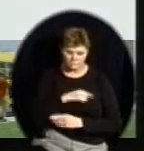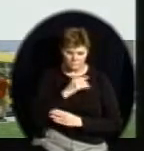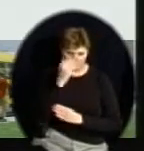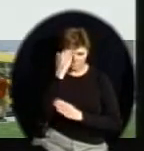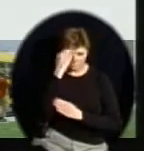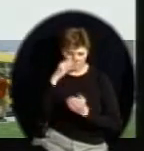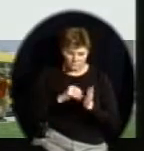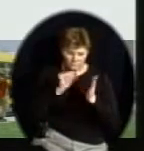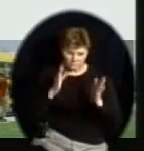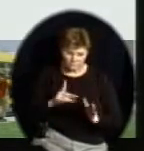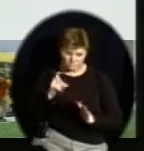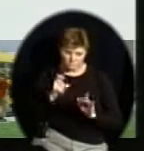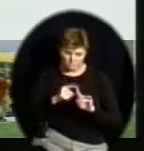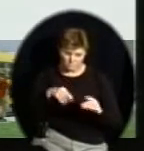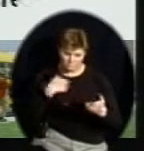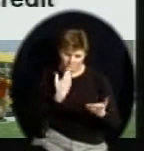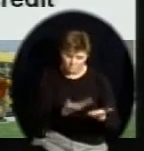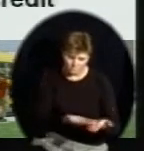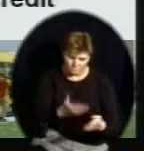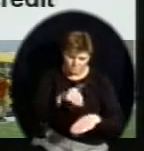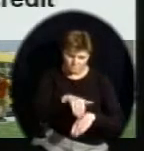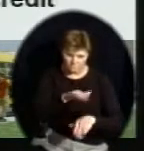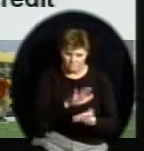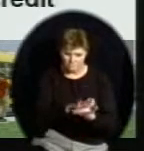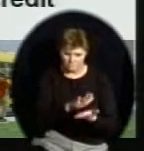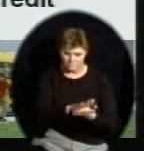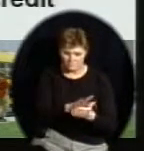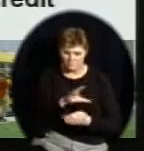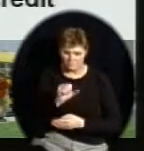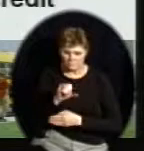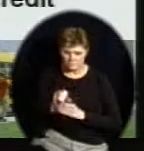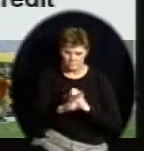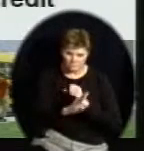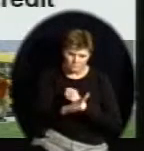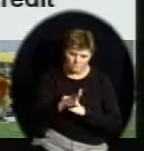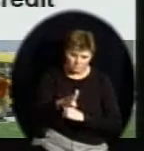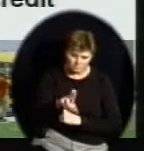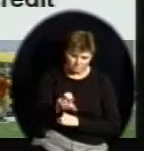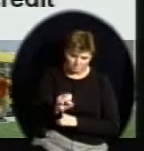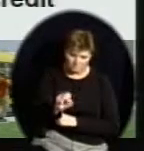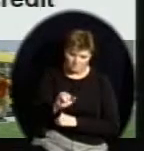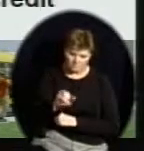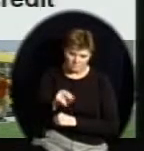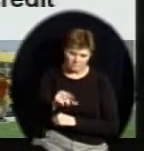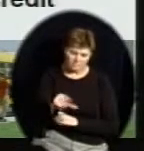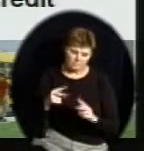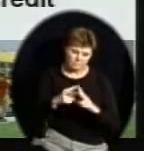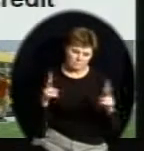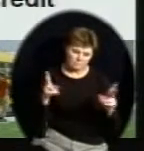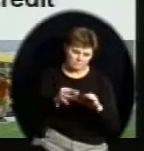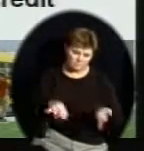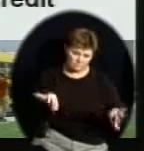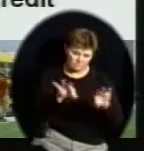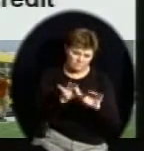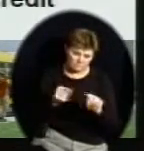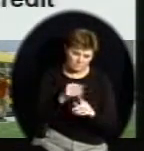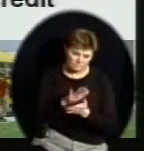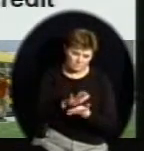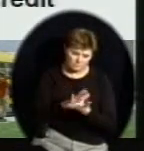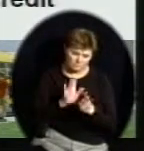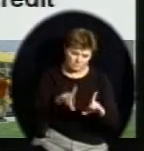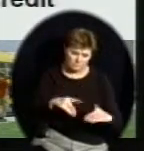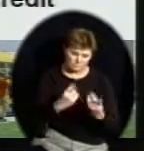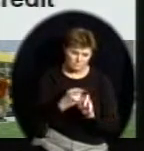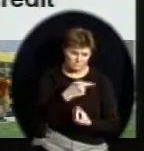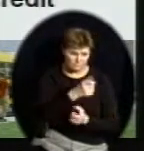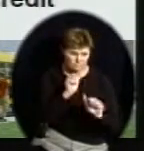school, and busing is an important aspect of the program that we provide here in the school district. And you can see the number of routes that we